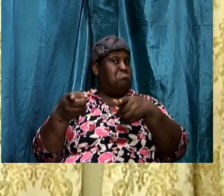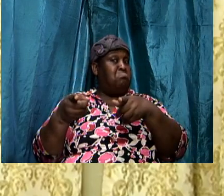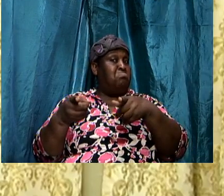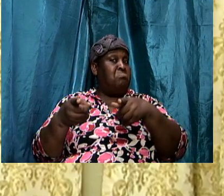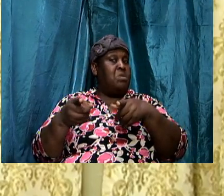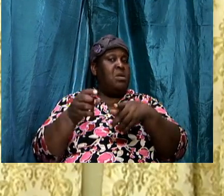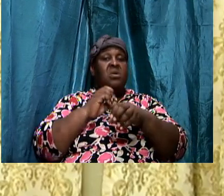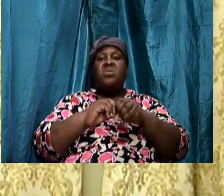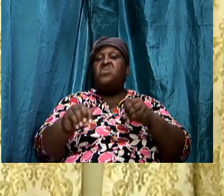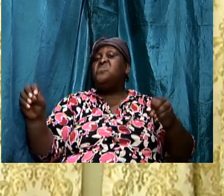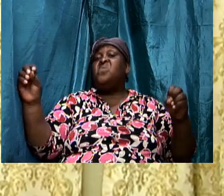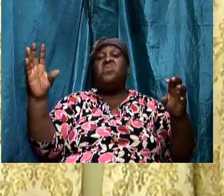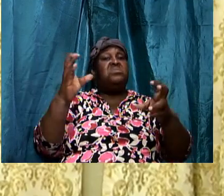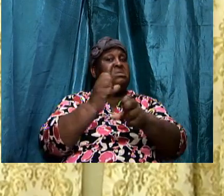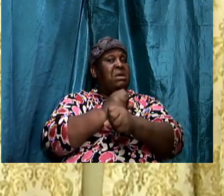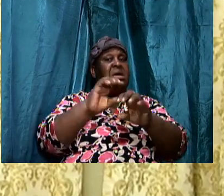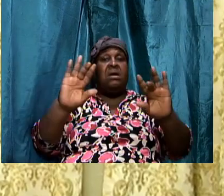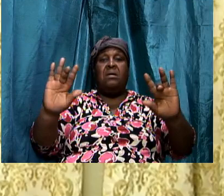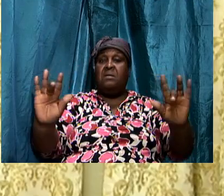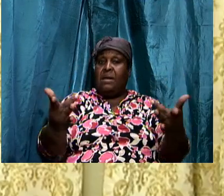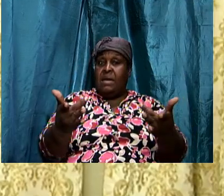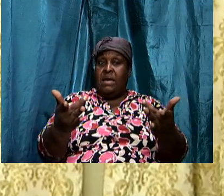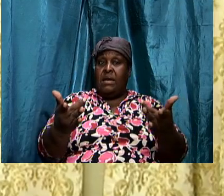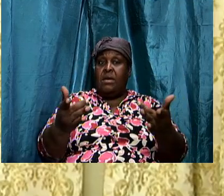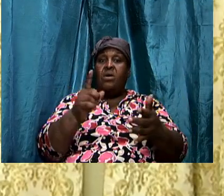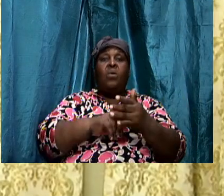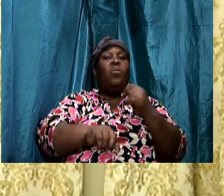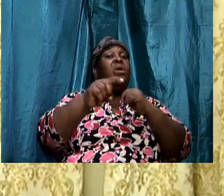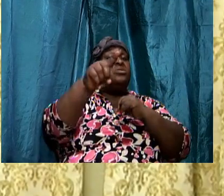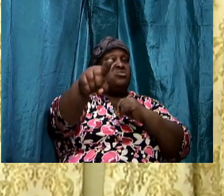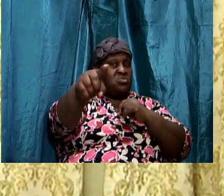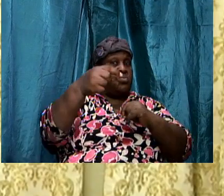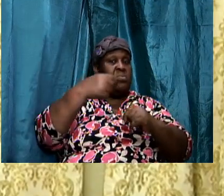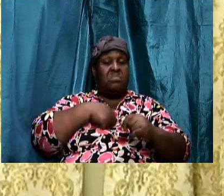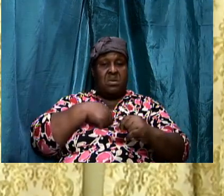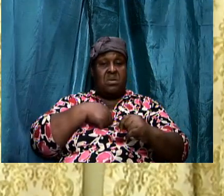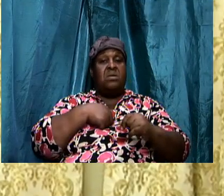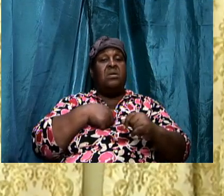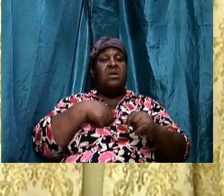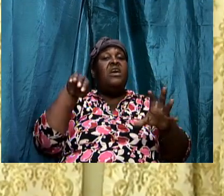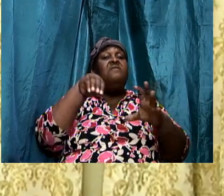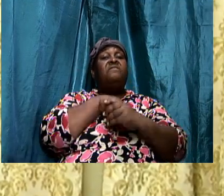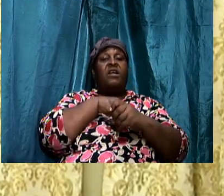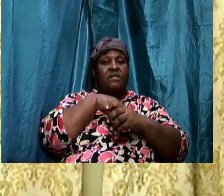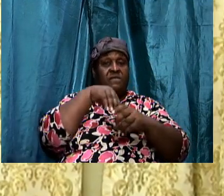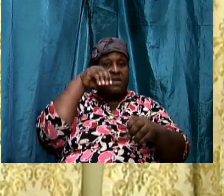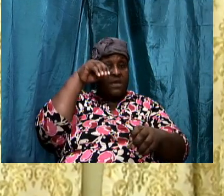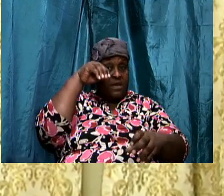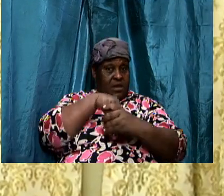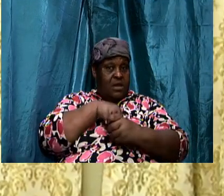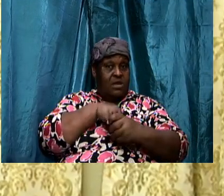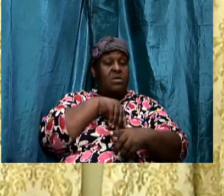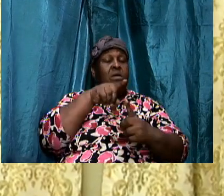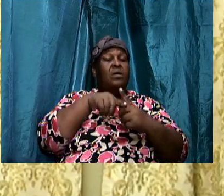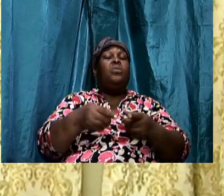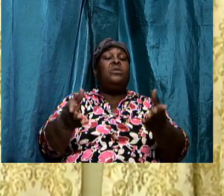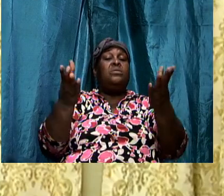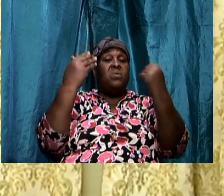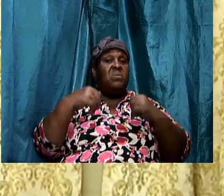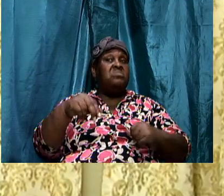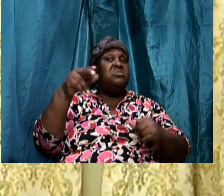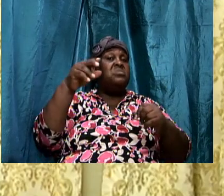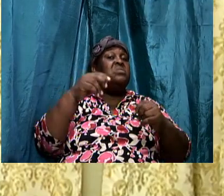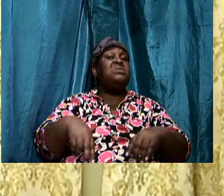don't treat lightly what you and I are engaged in when it comes to the adversary the devil